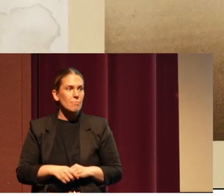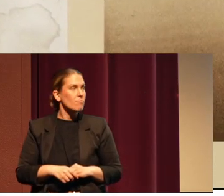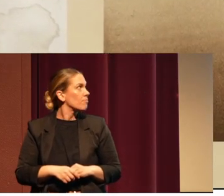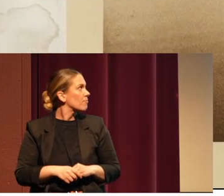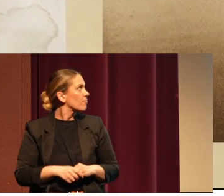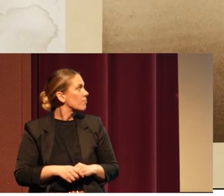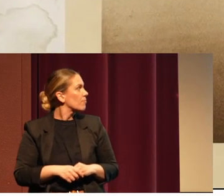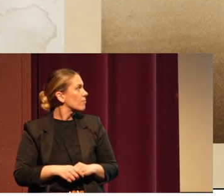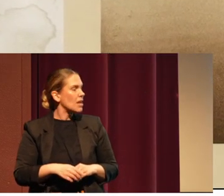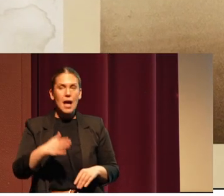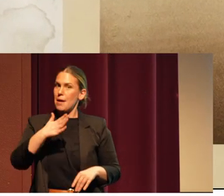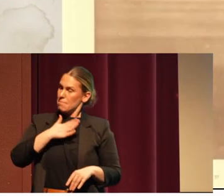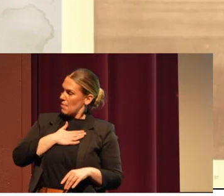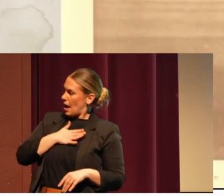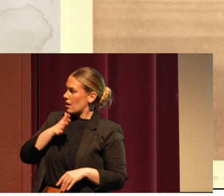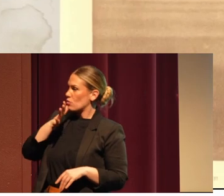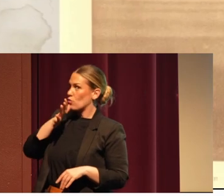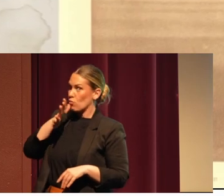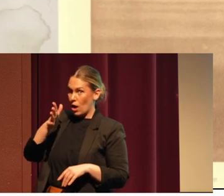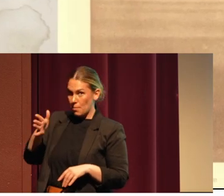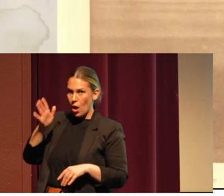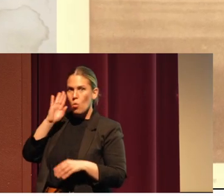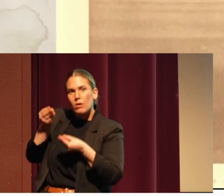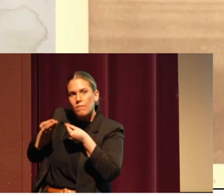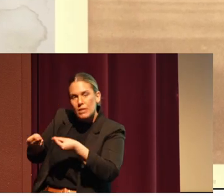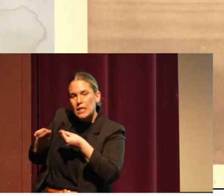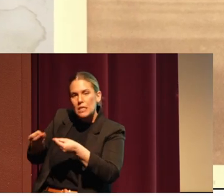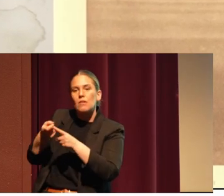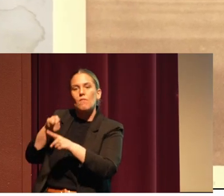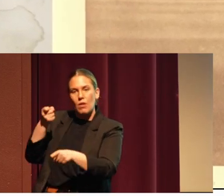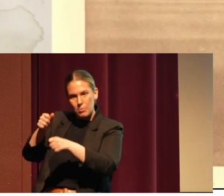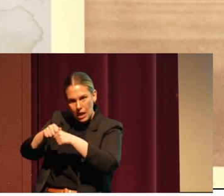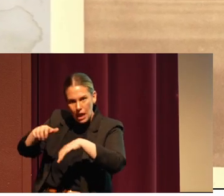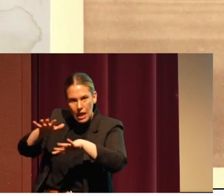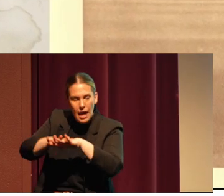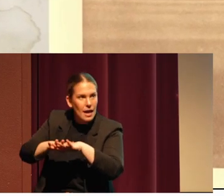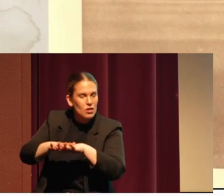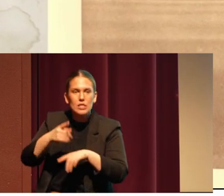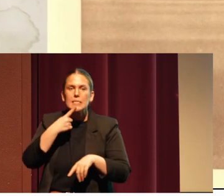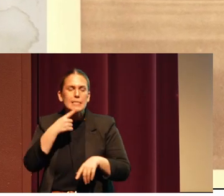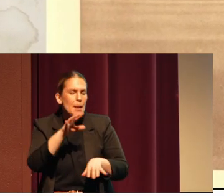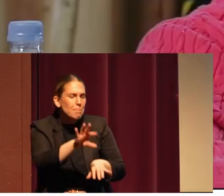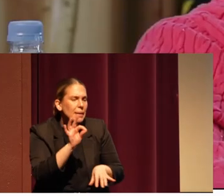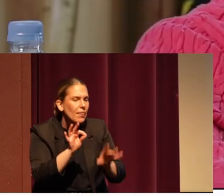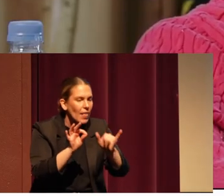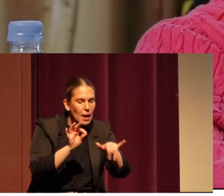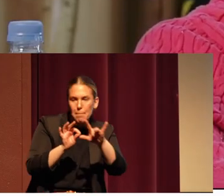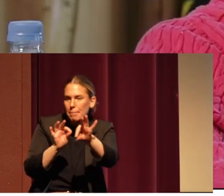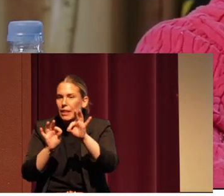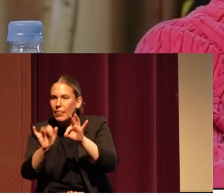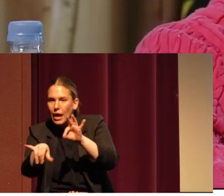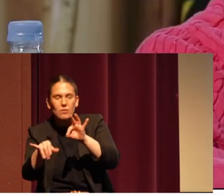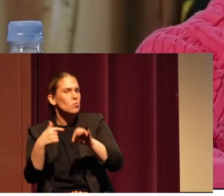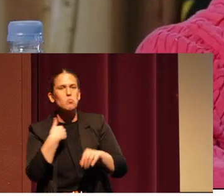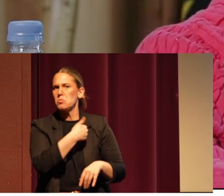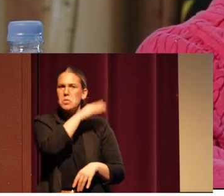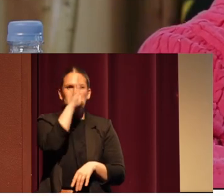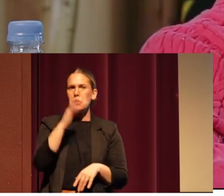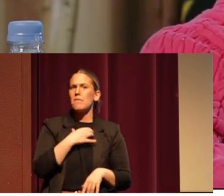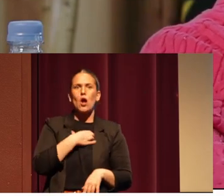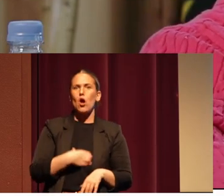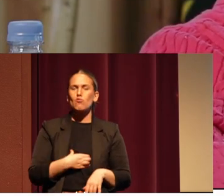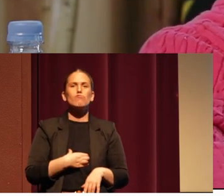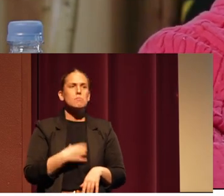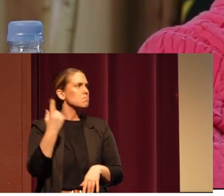My grandma, she would feed us from the land. She would say, pick this, pick this. I mean, we never was hungry. And she